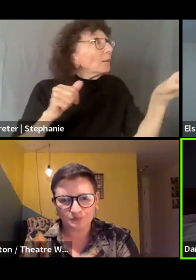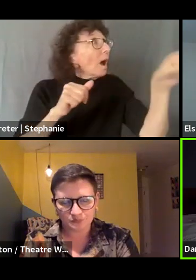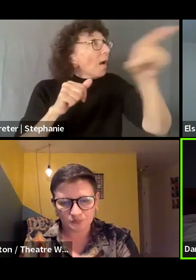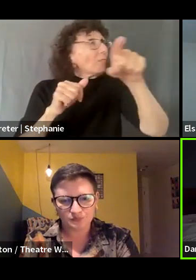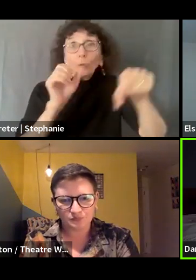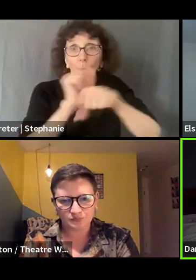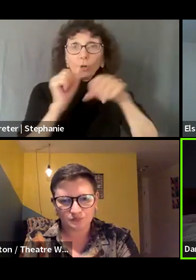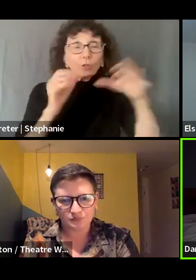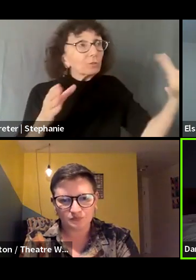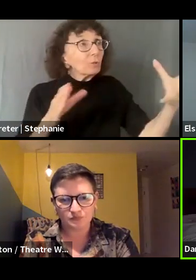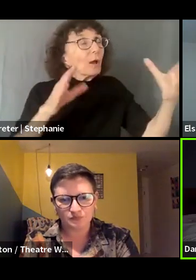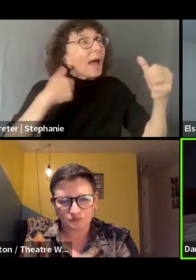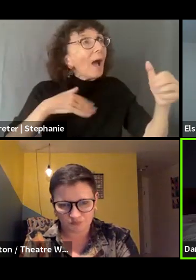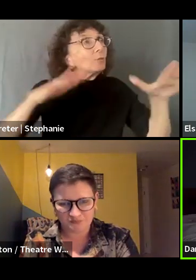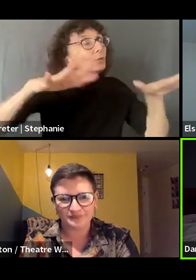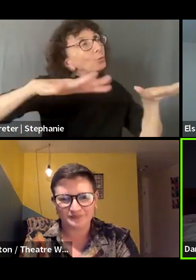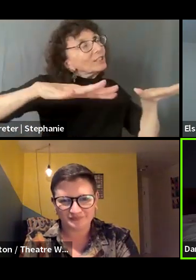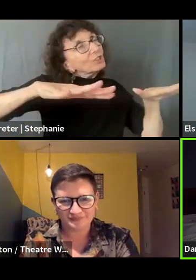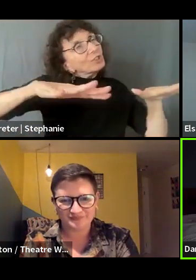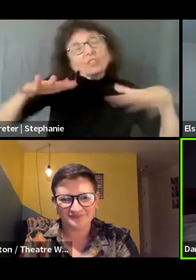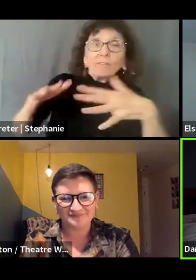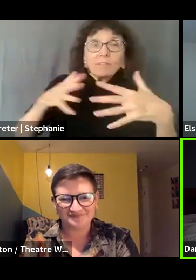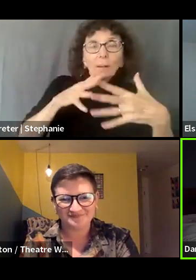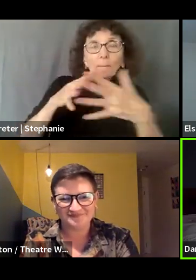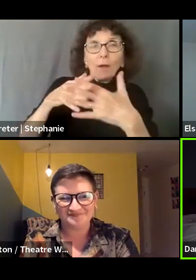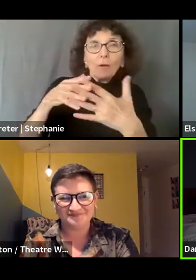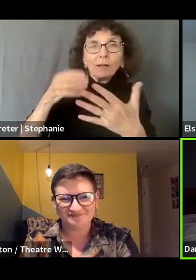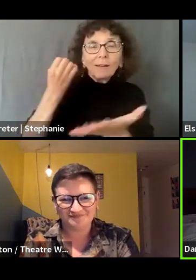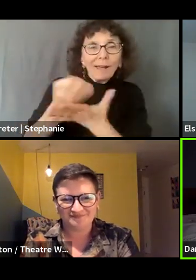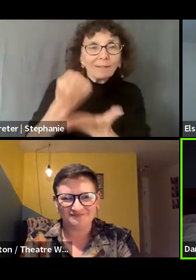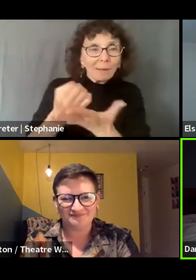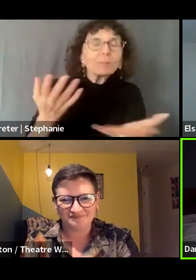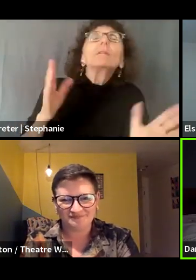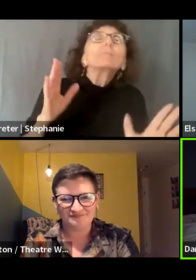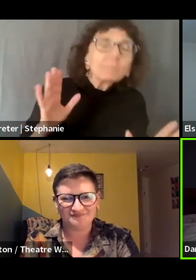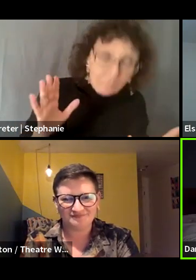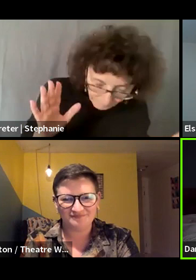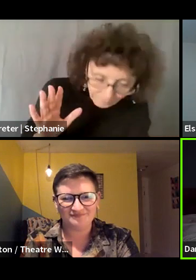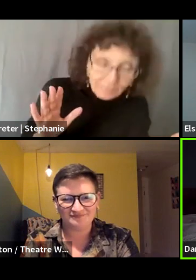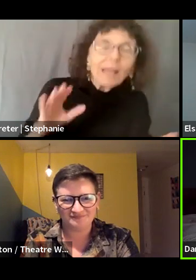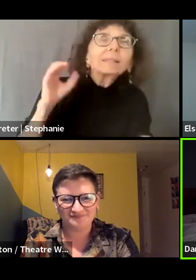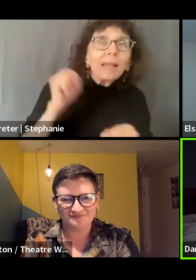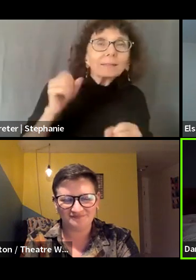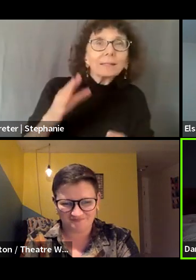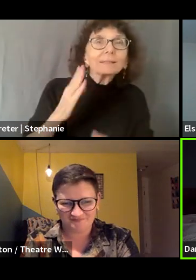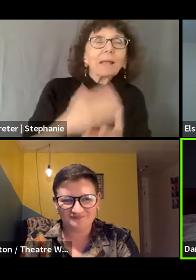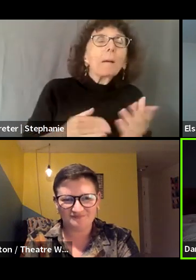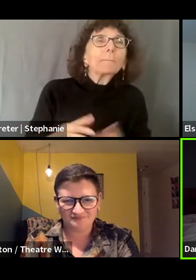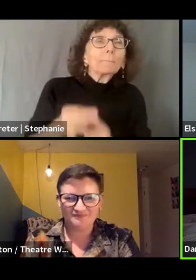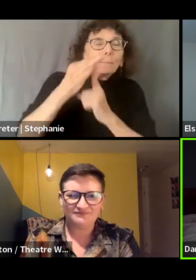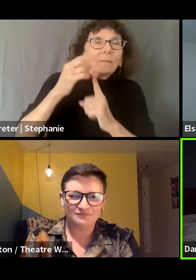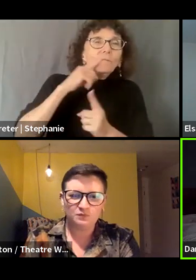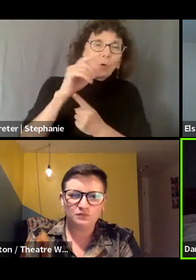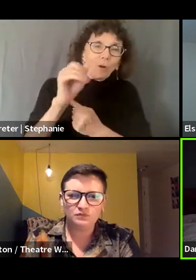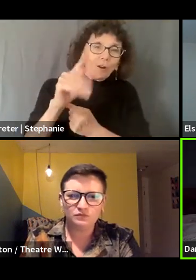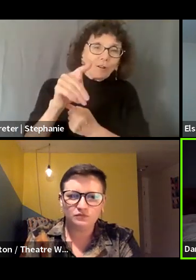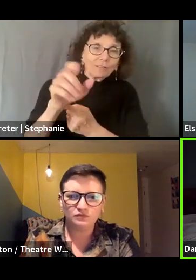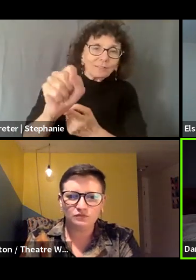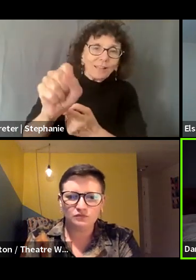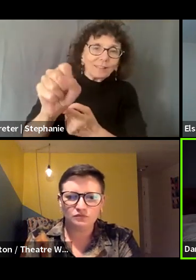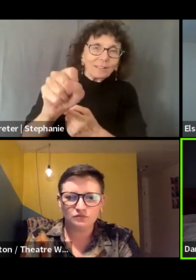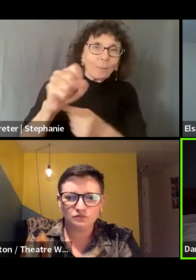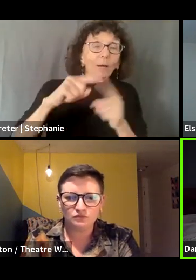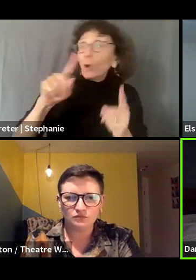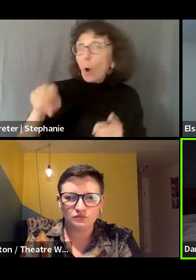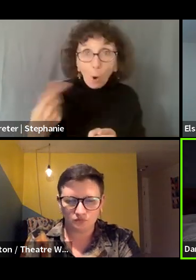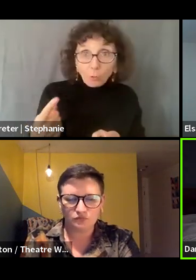within our country, right? Yes, there are particulars about this that are unique to the arts, but it's not all of it, right?